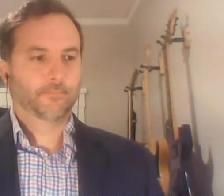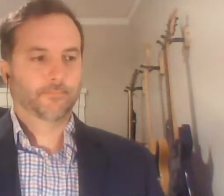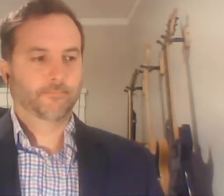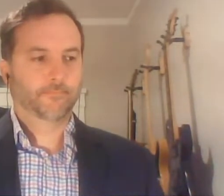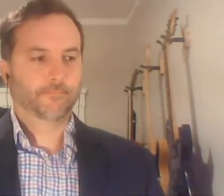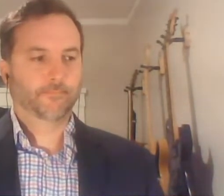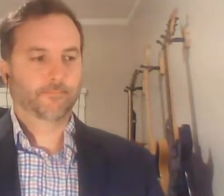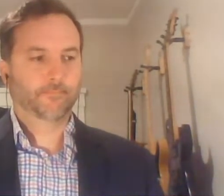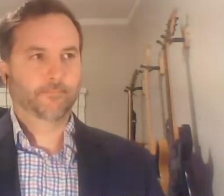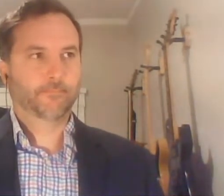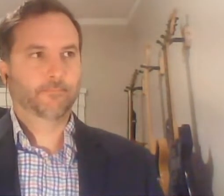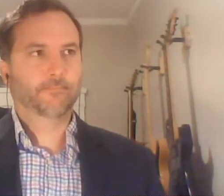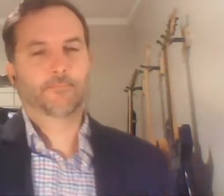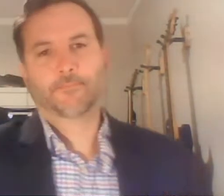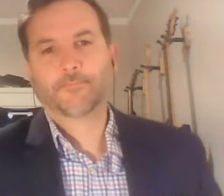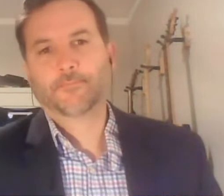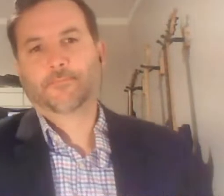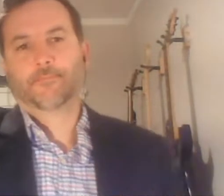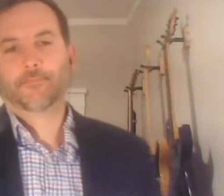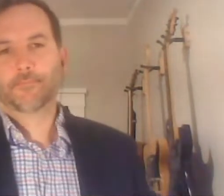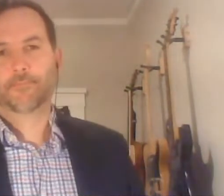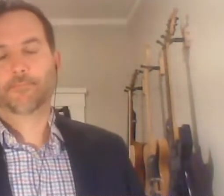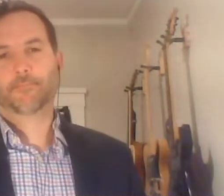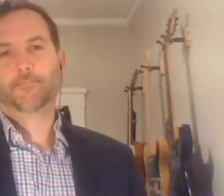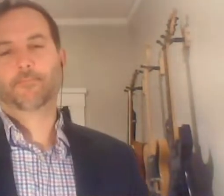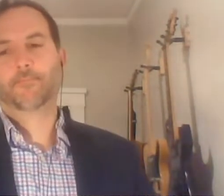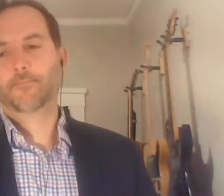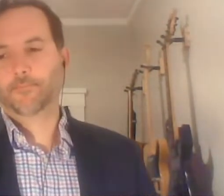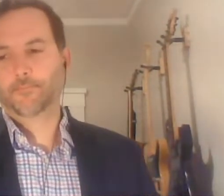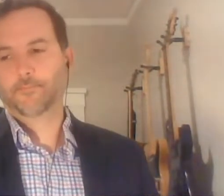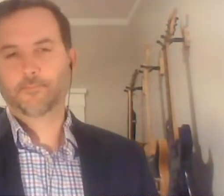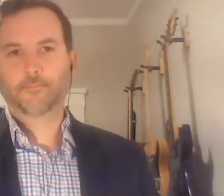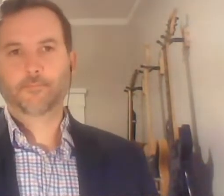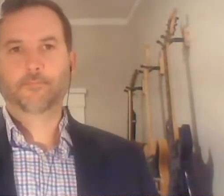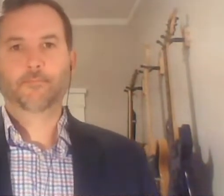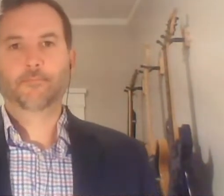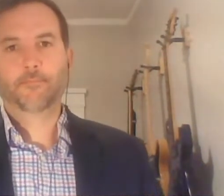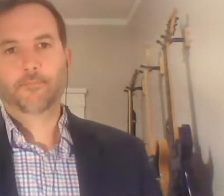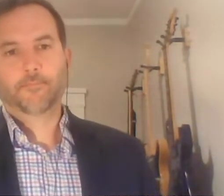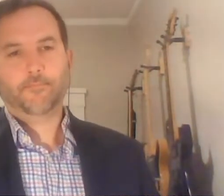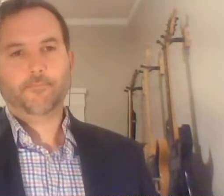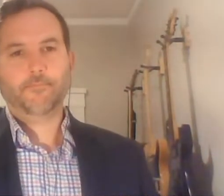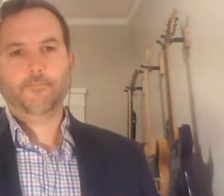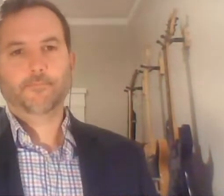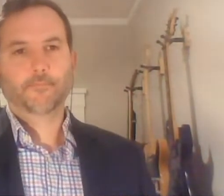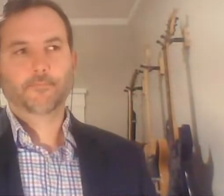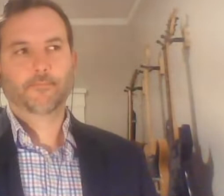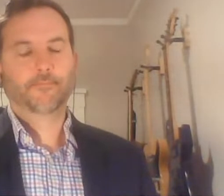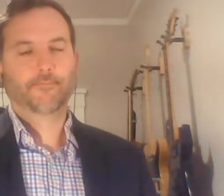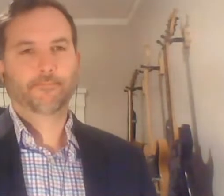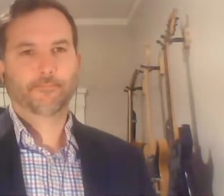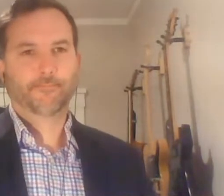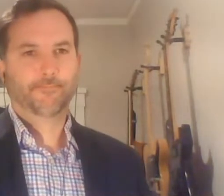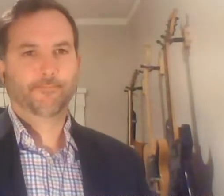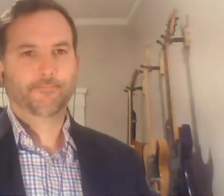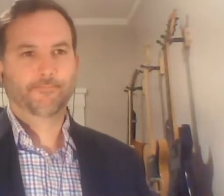fraudulent activities. Just a little bit about the FTC, the Federal Trade Commission is a bipartisan federal